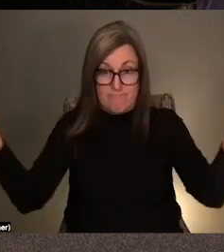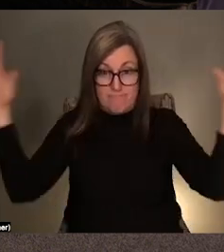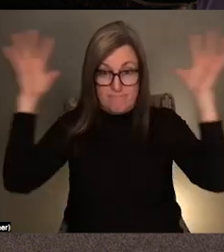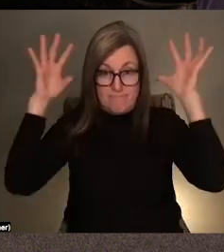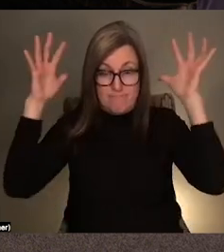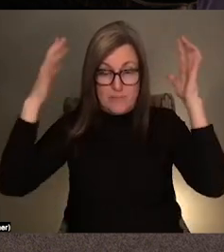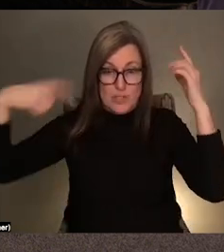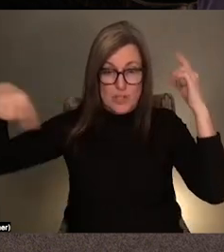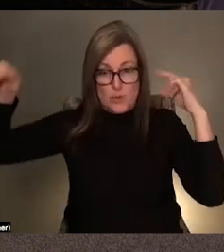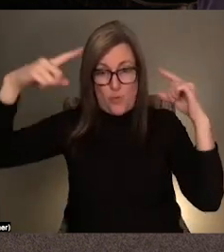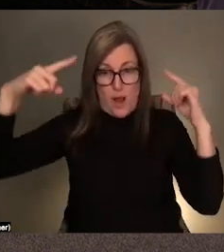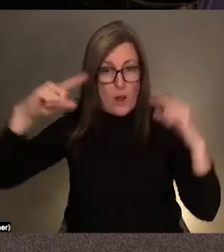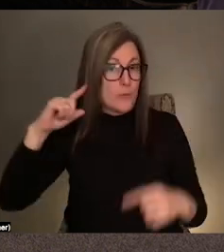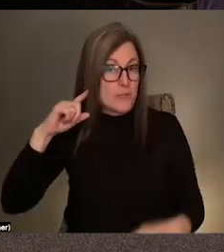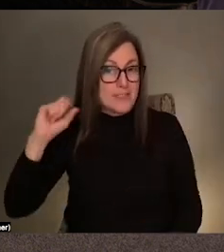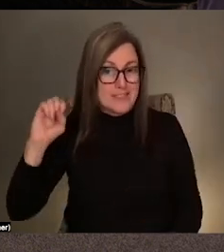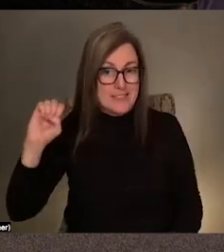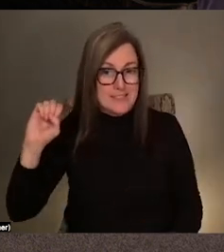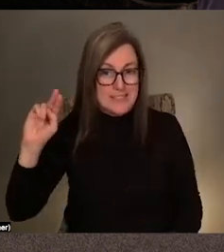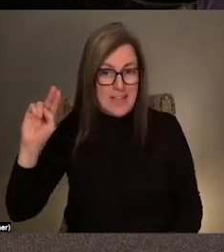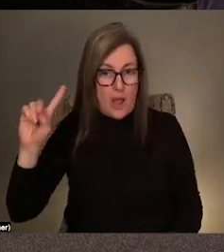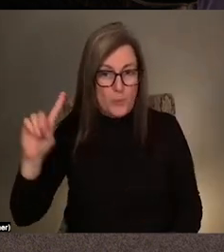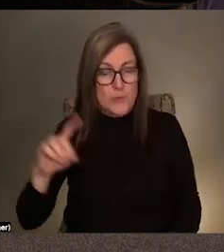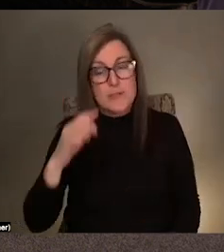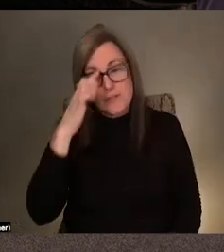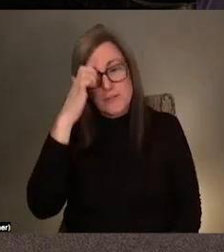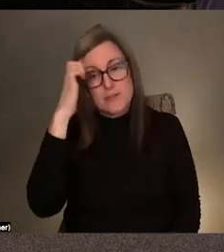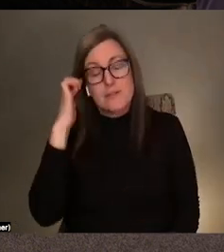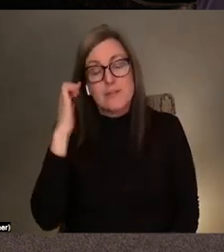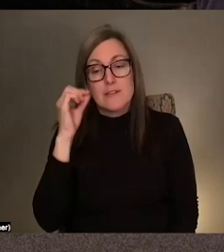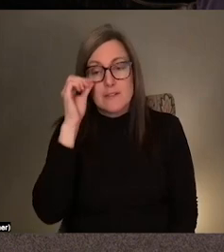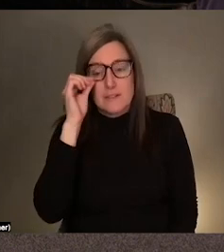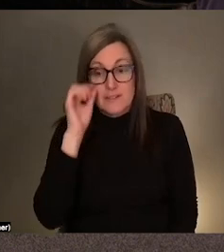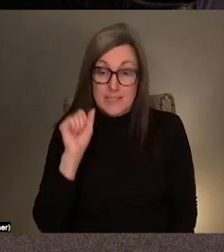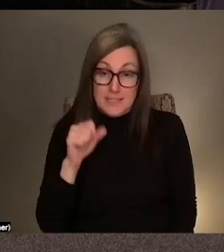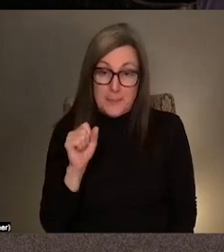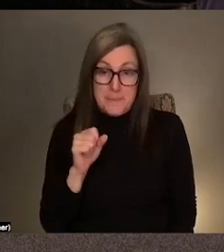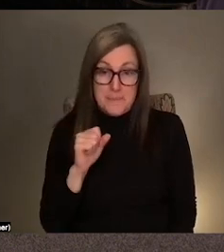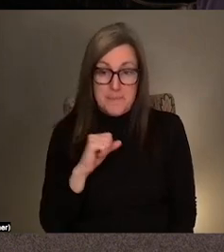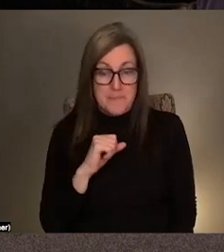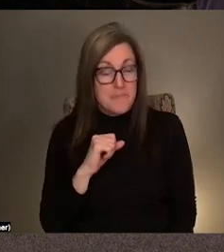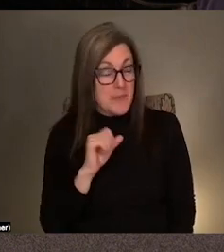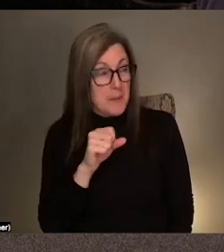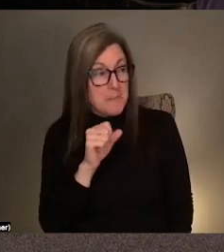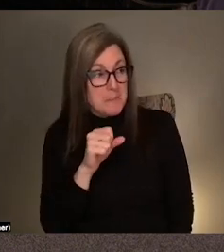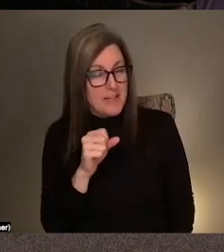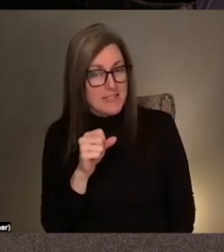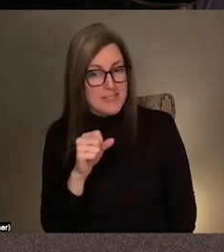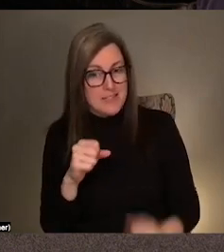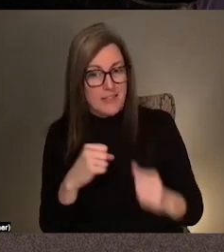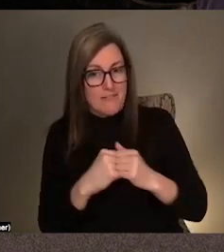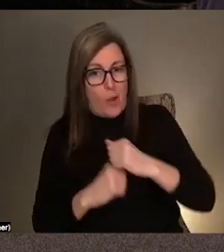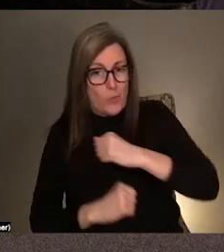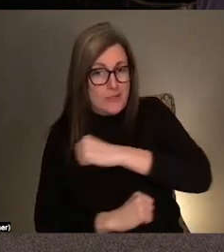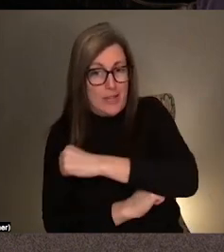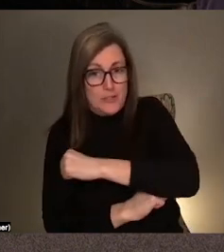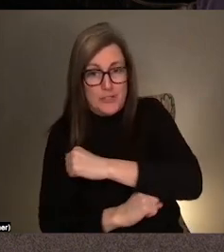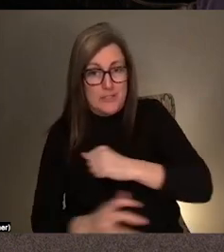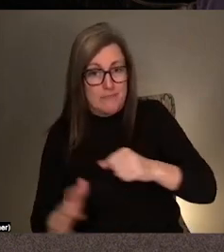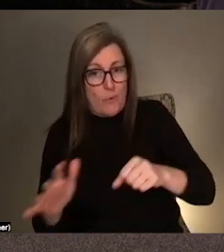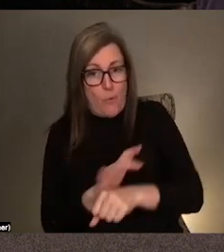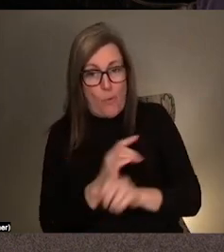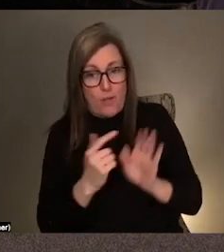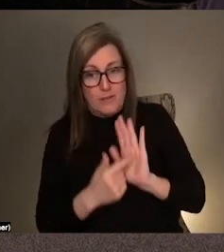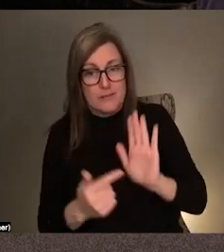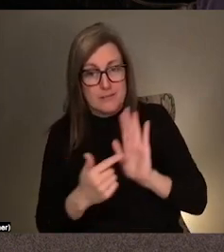Yeah. So, yeah, that's sort of the literal. I mean, it's like the foundation of the entire exhibition. It's a work